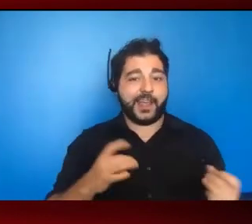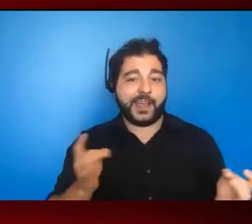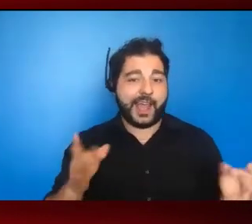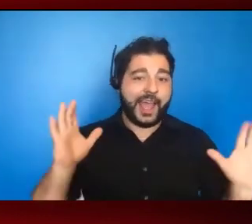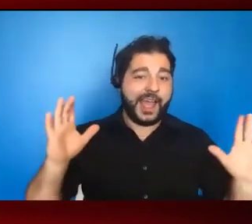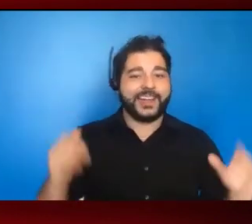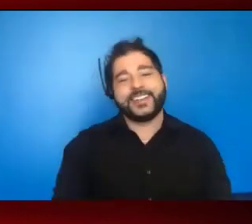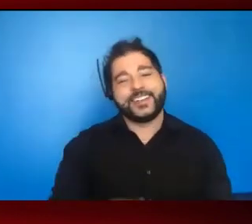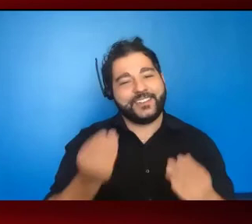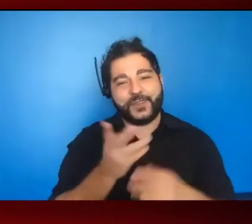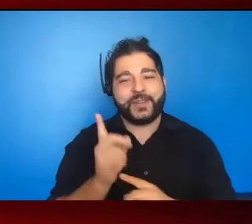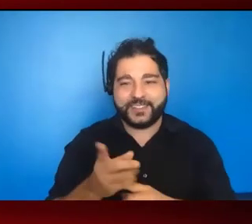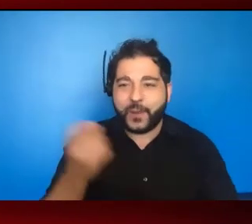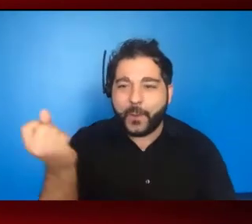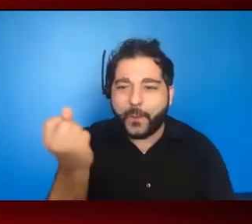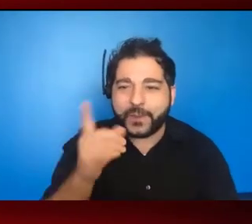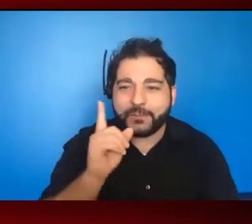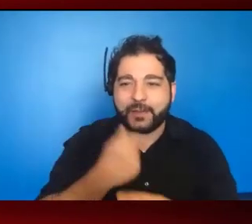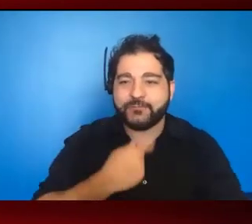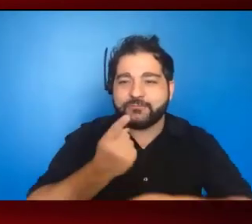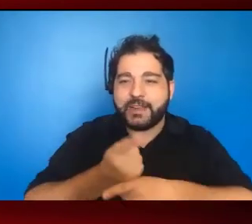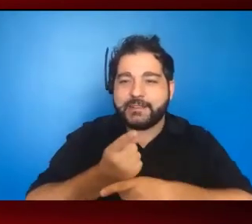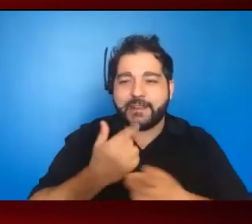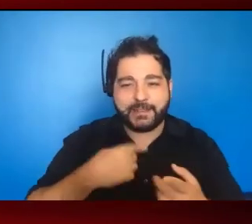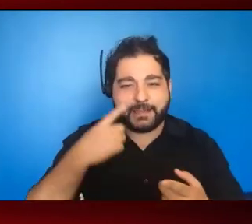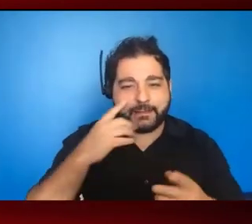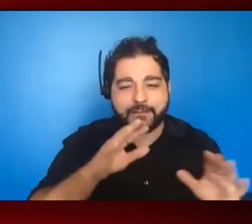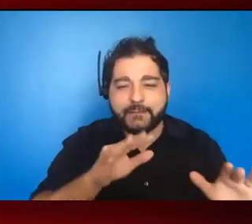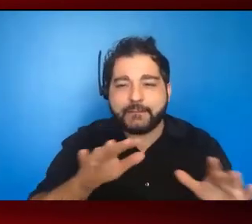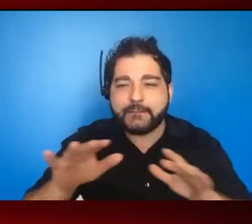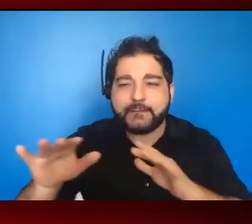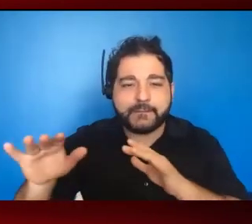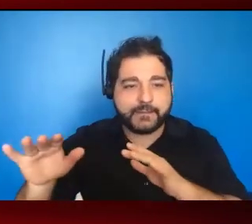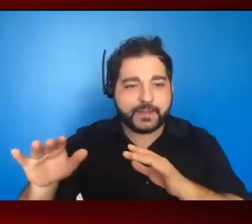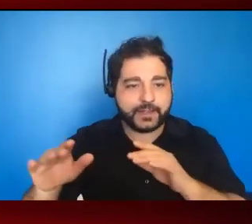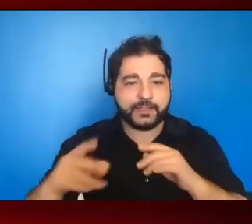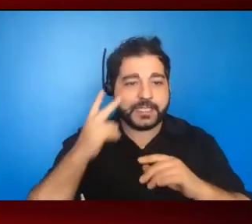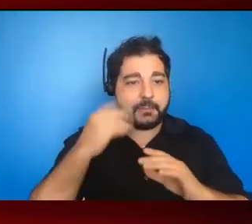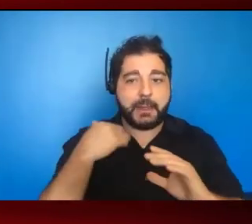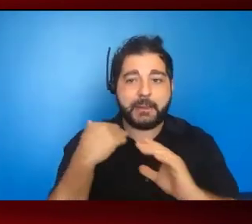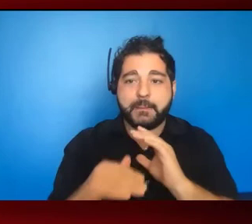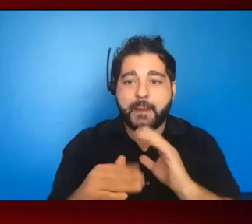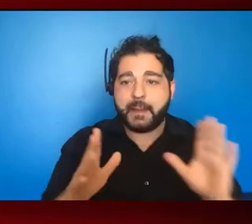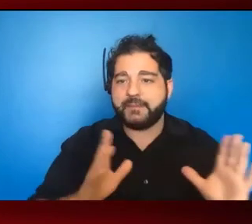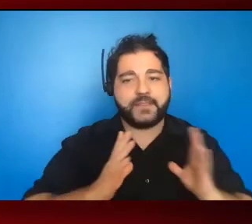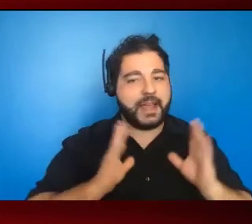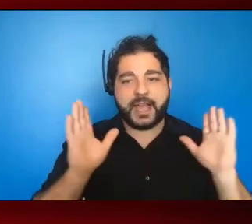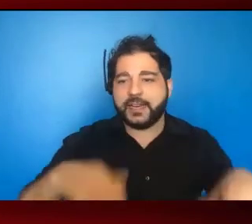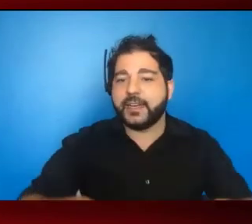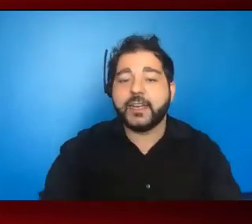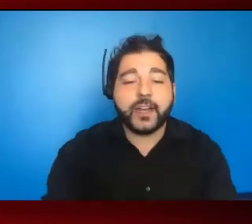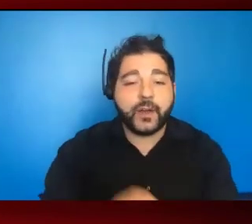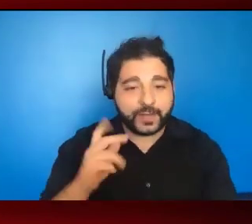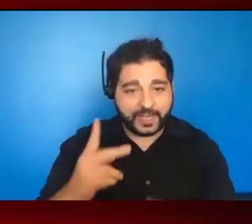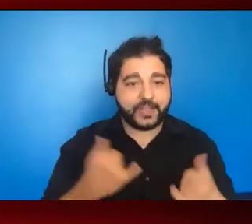second, if I do this right. I believe that other than seeing my email up, which is fine, you should now be